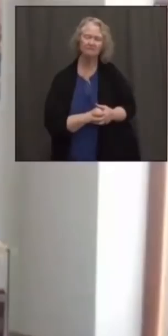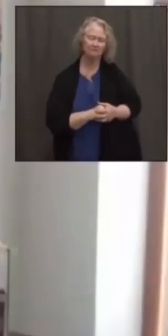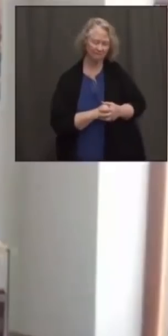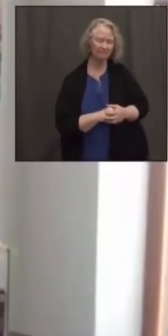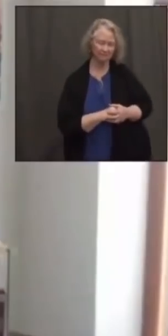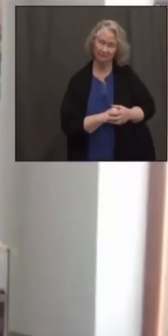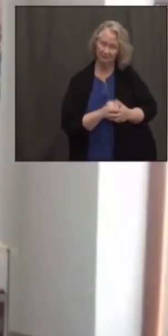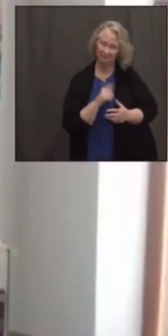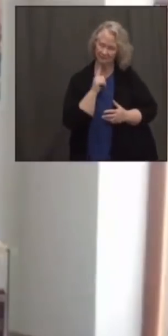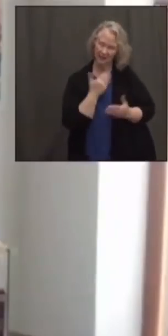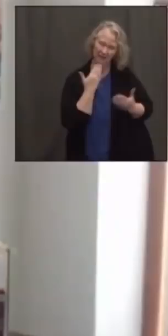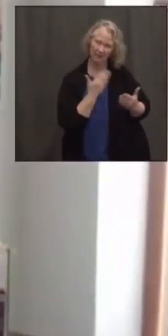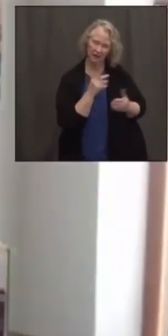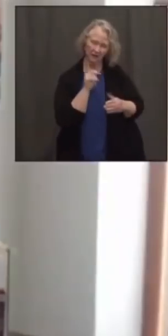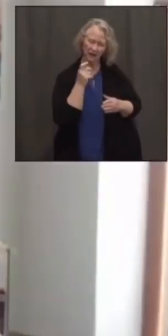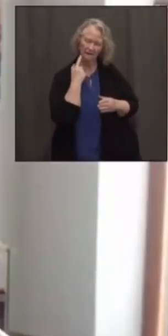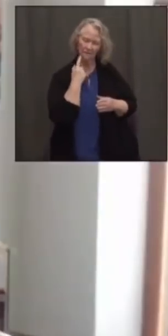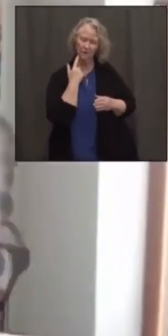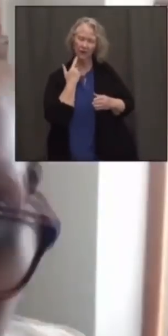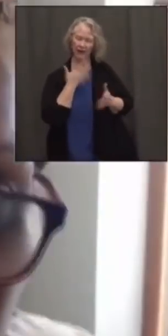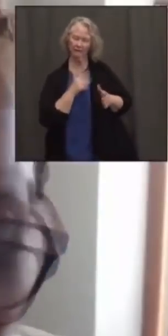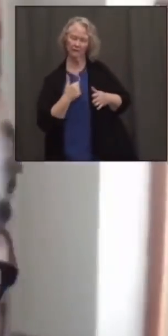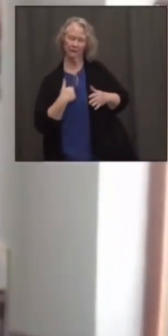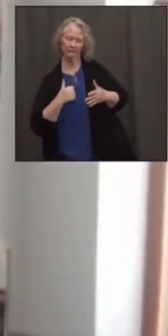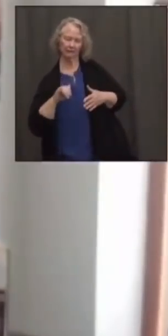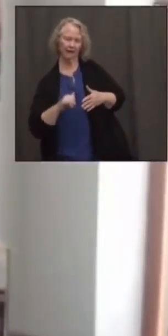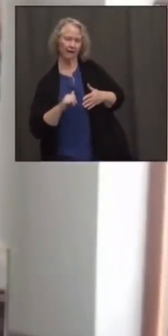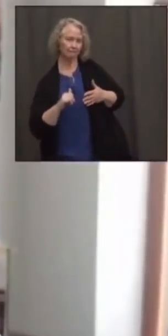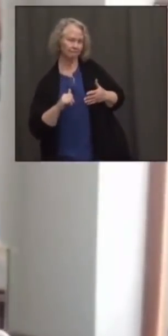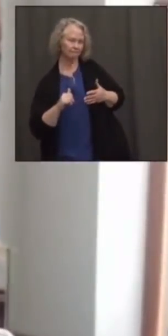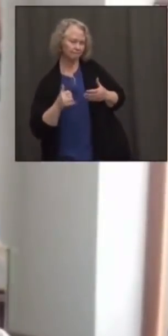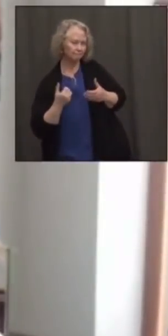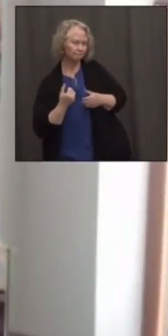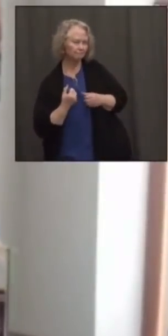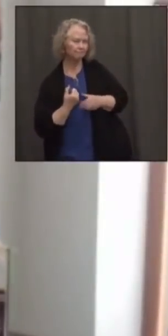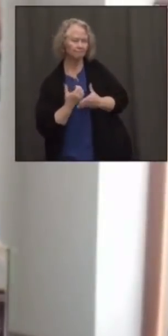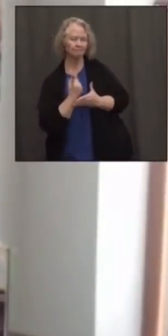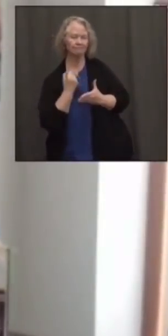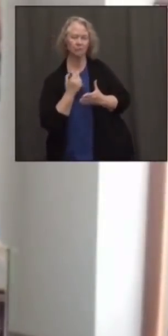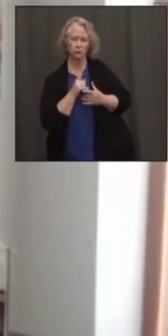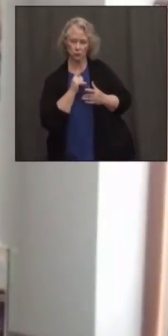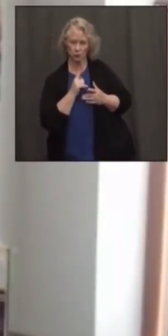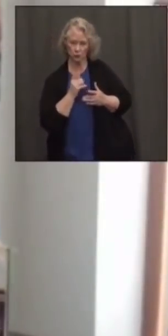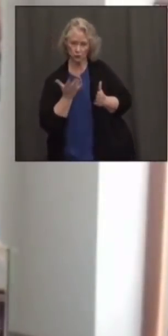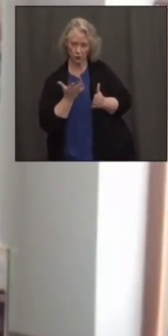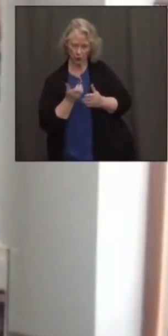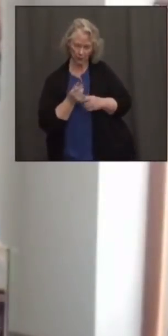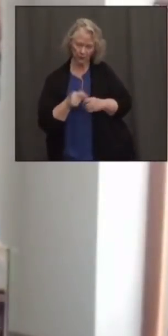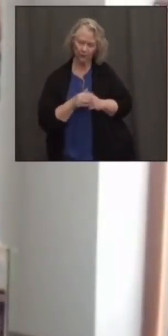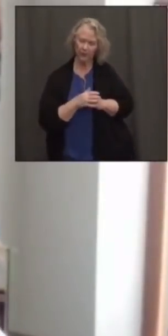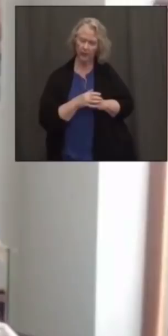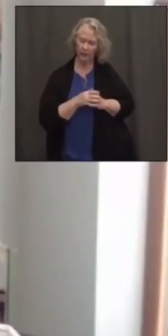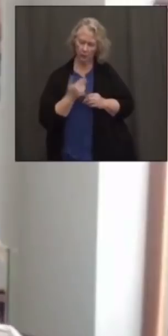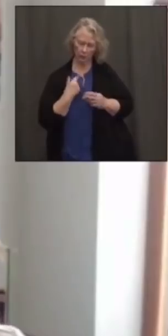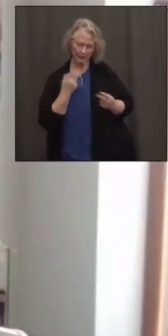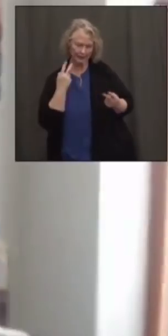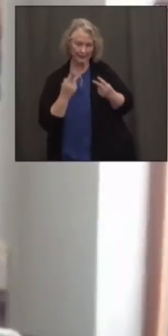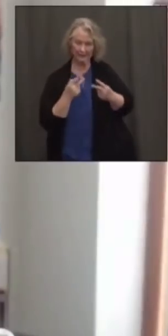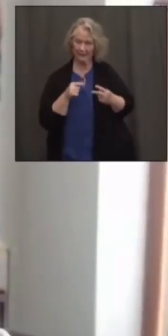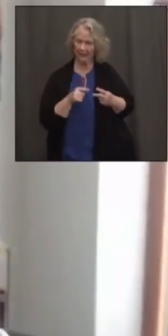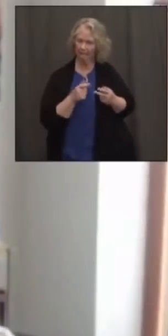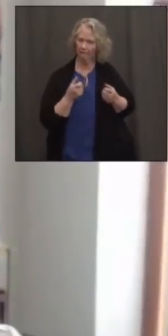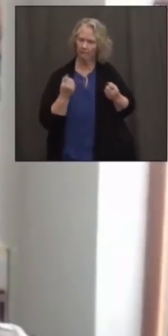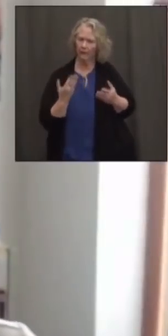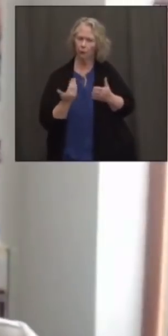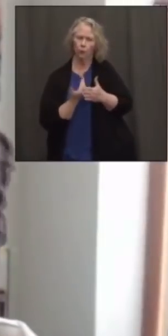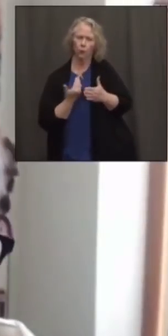Certainly do. Thank you, Governor, for allowing me the opportunity to speak. As we look at these new opportunities